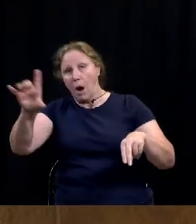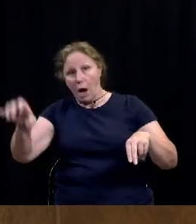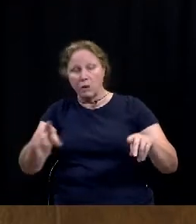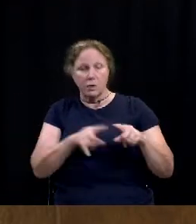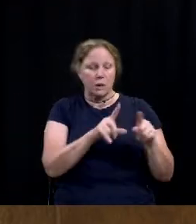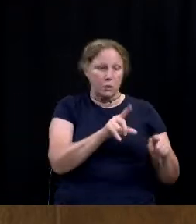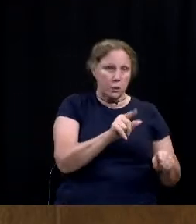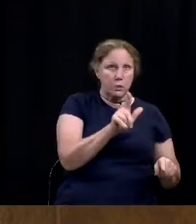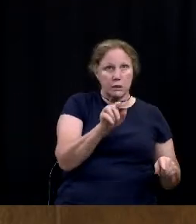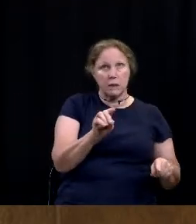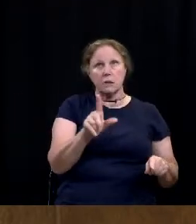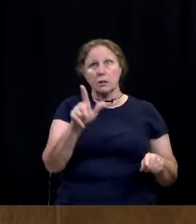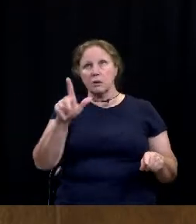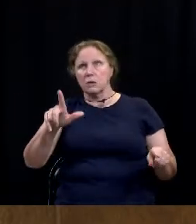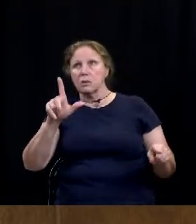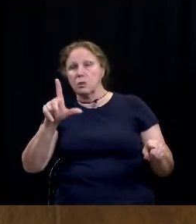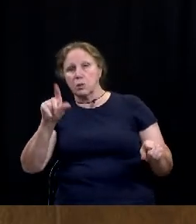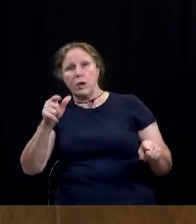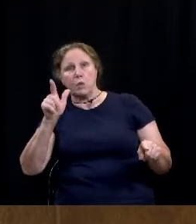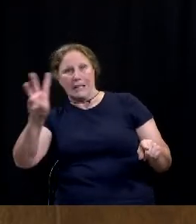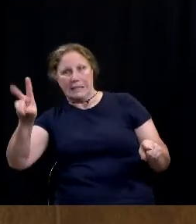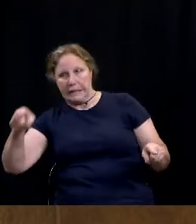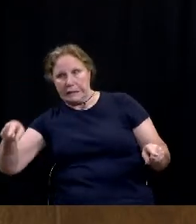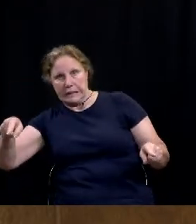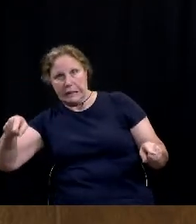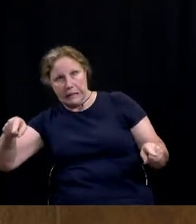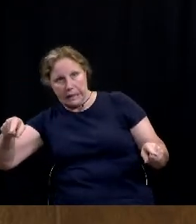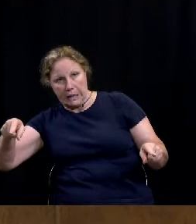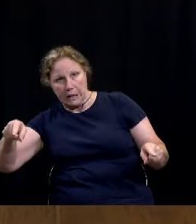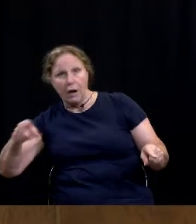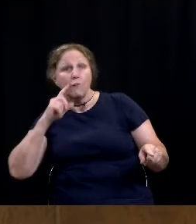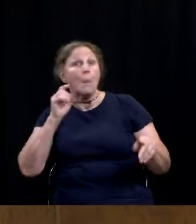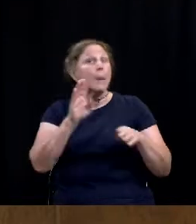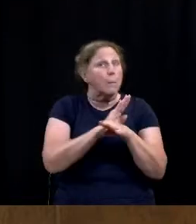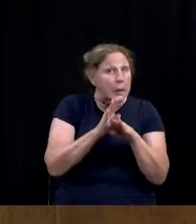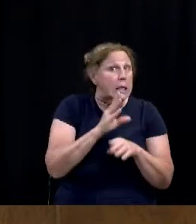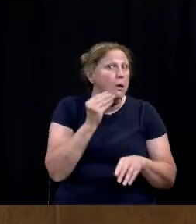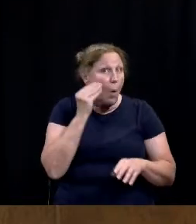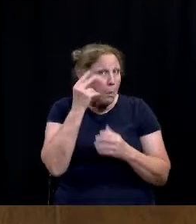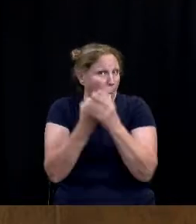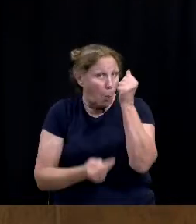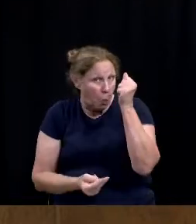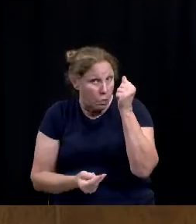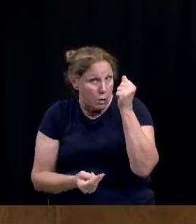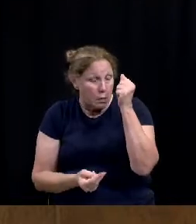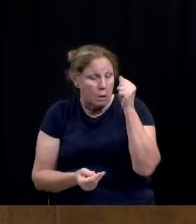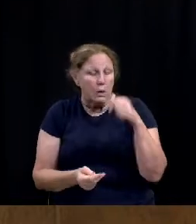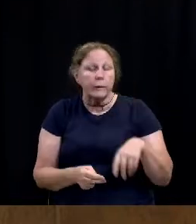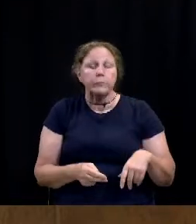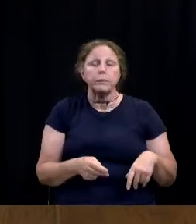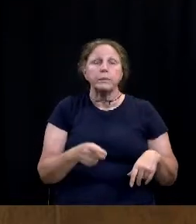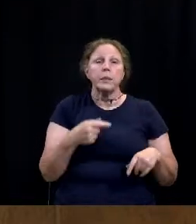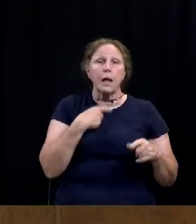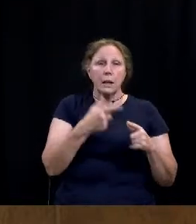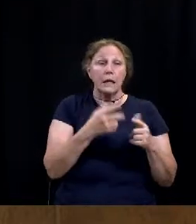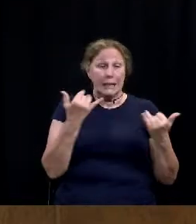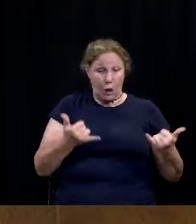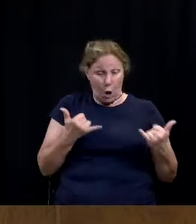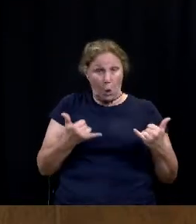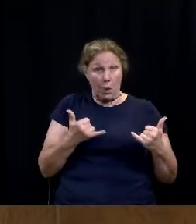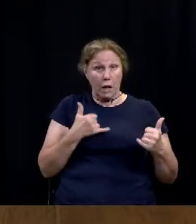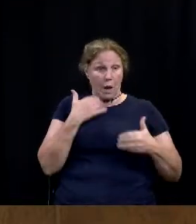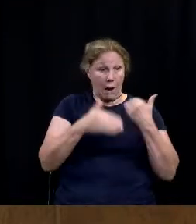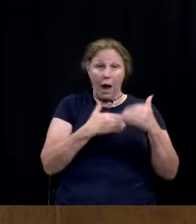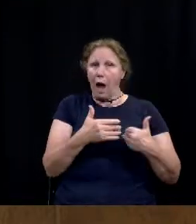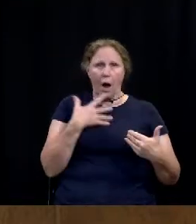2025-2026. So there is a phase-up both on commercial and residential. We're grandfathering a lot of the platting status